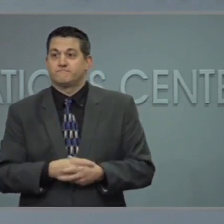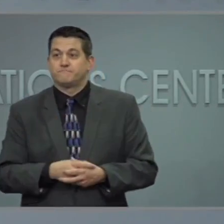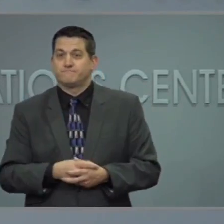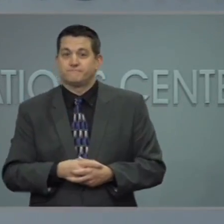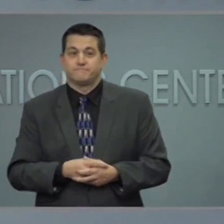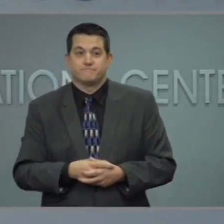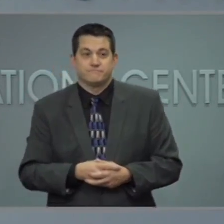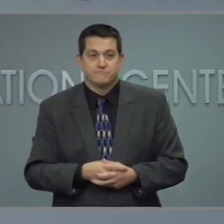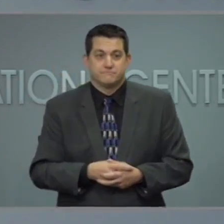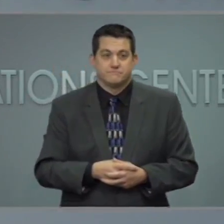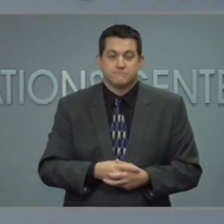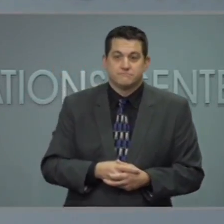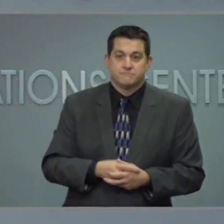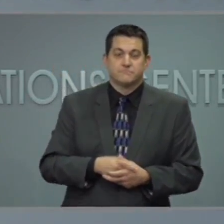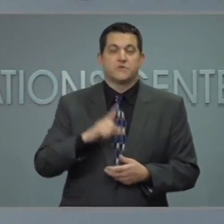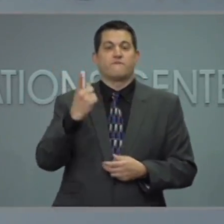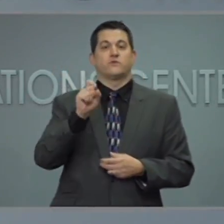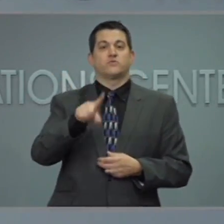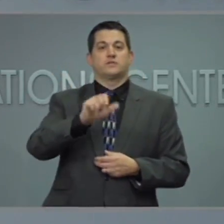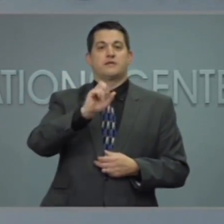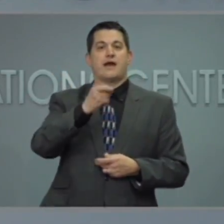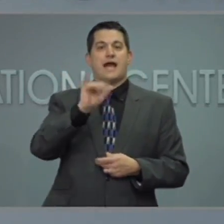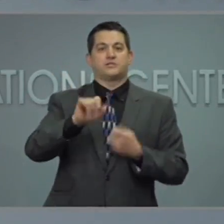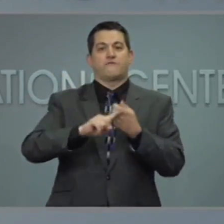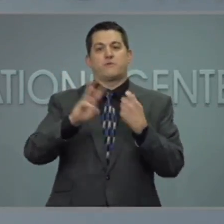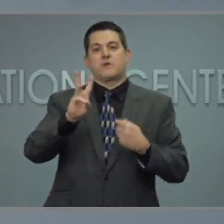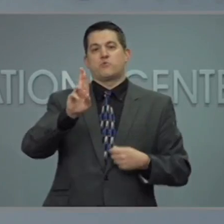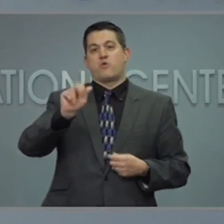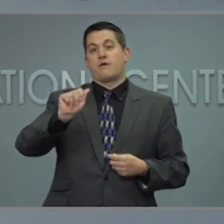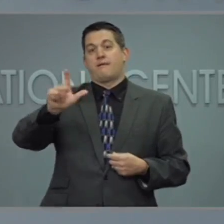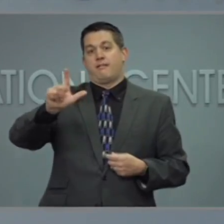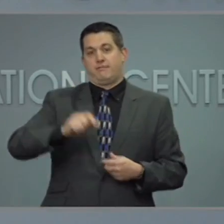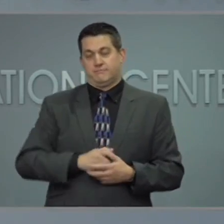Our first question is from Ashley Talley with WRAL.